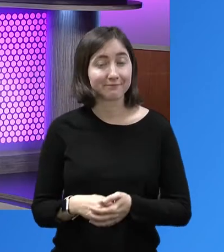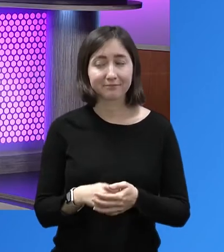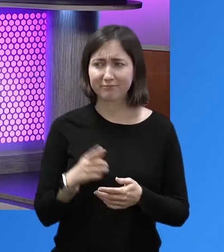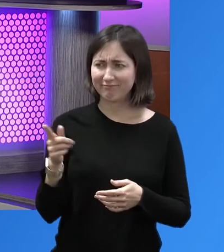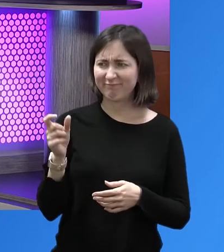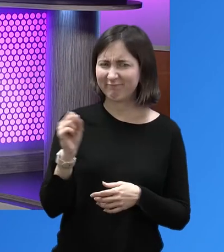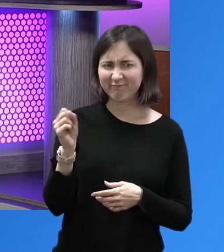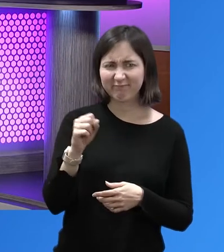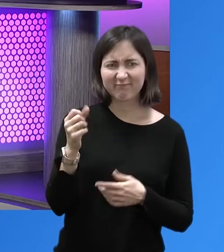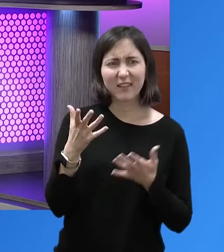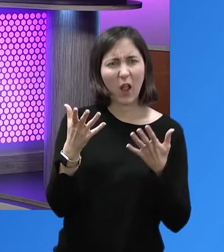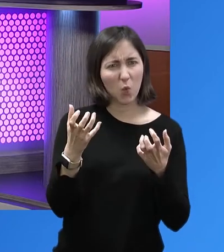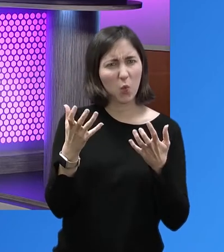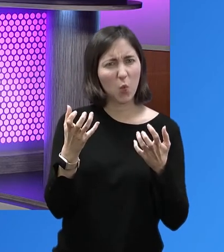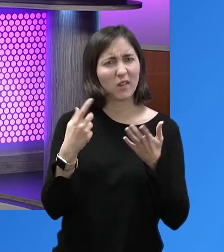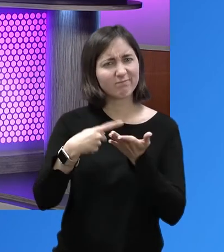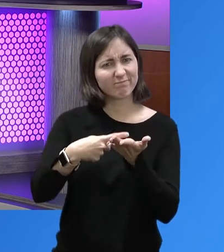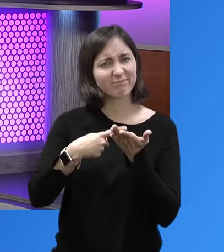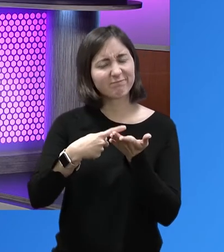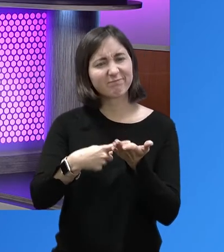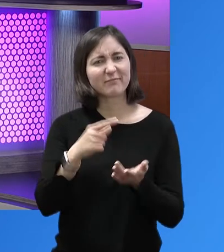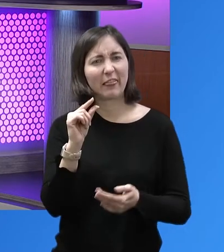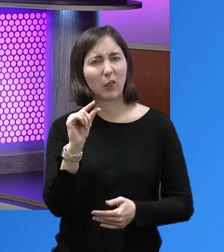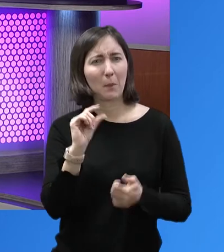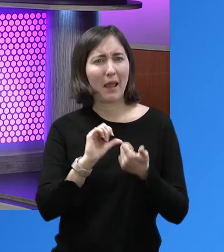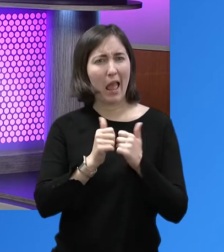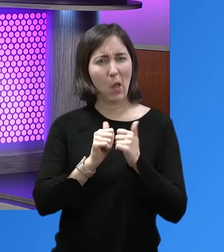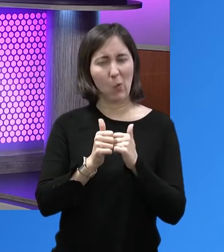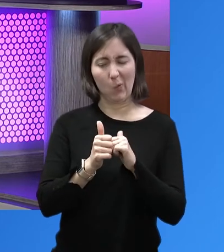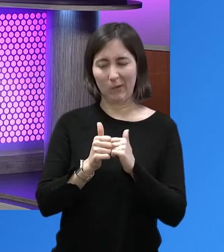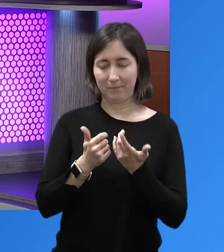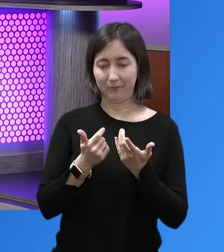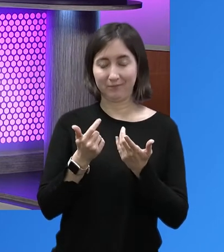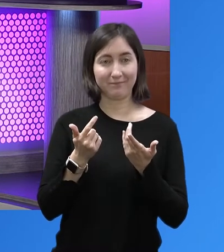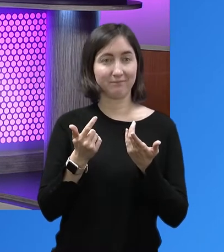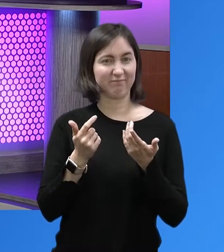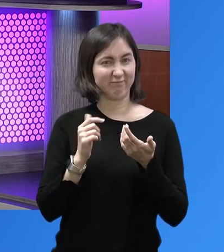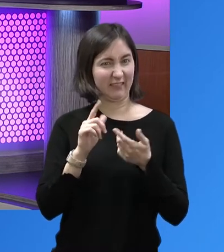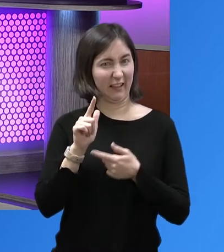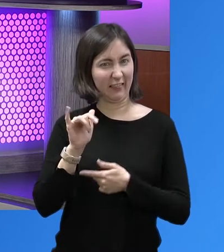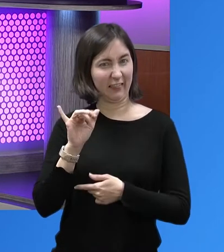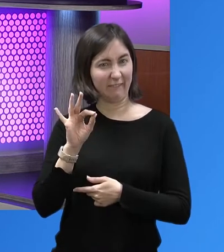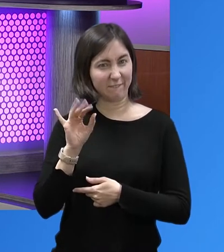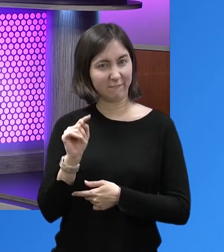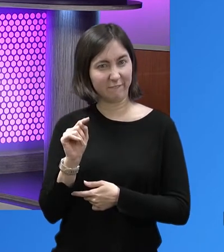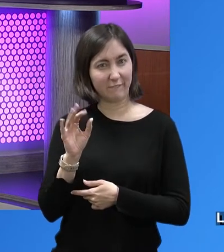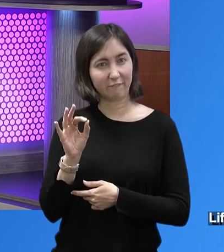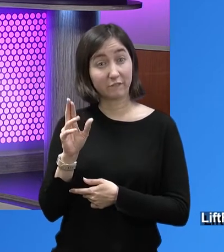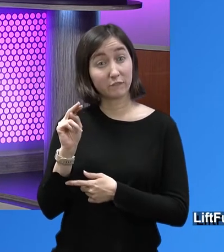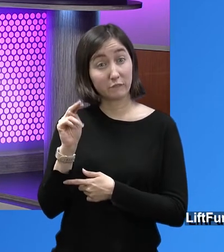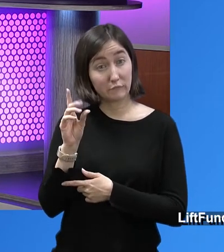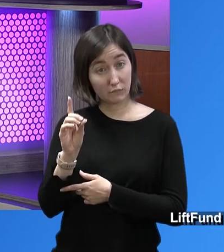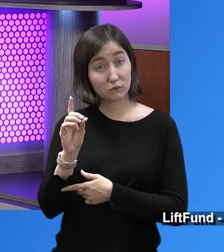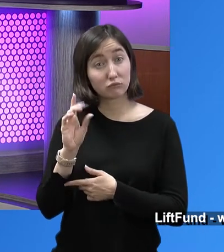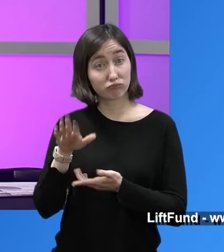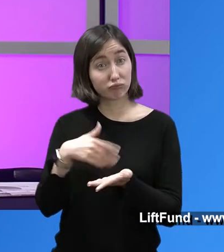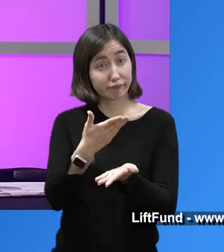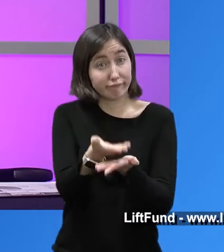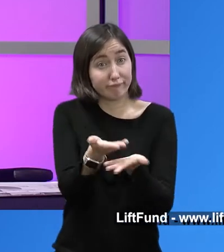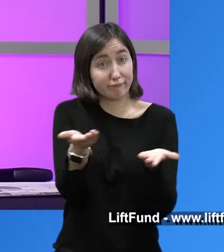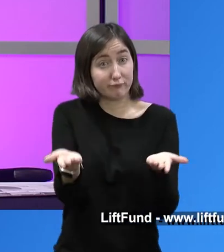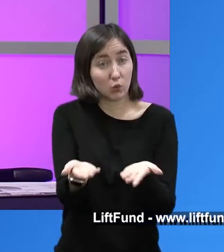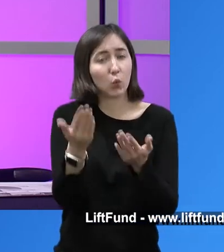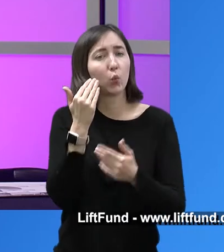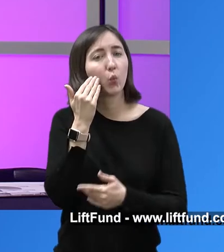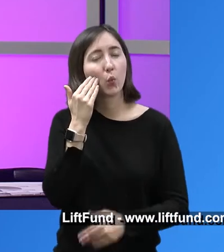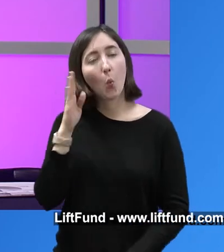So I'd like to talk a little bit about, you know, what got us Left Fund to here, right? Because, you know, we all know about banks and we talk and we know